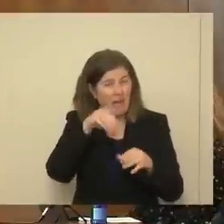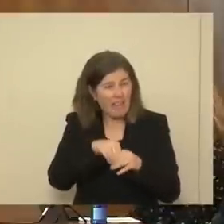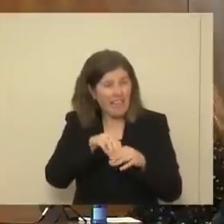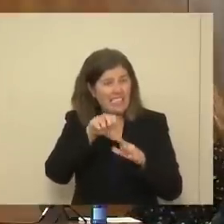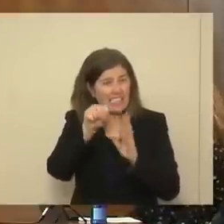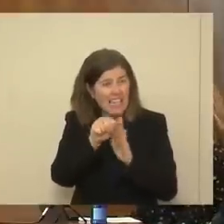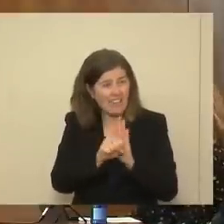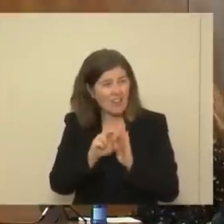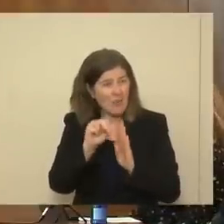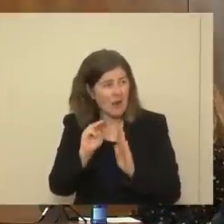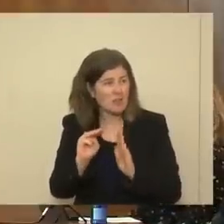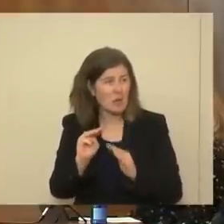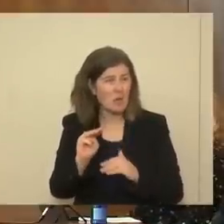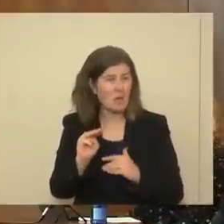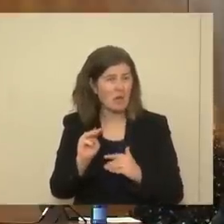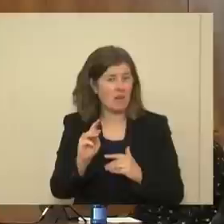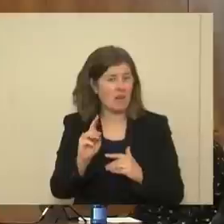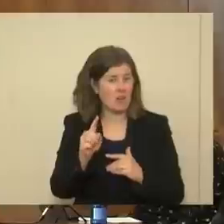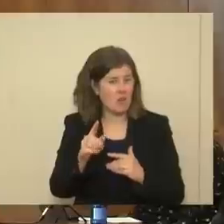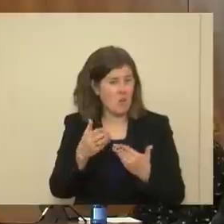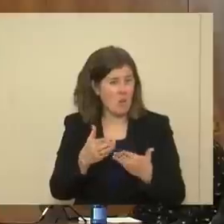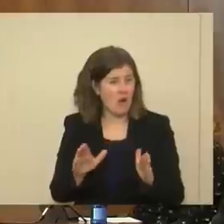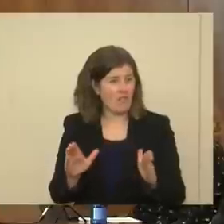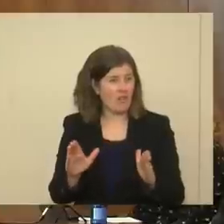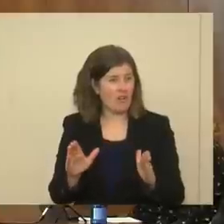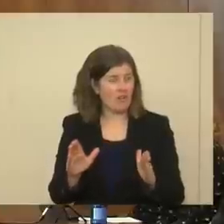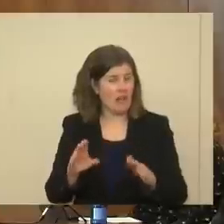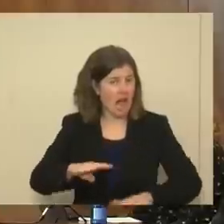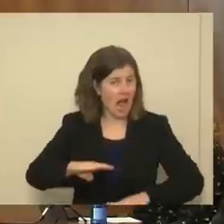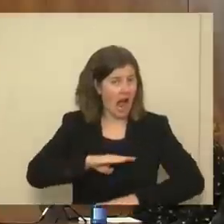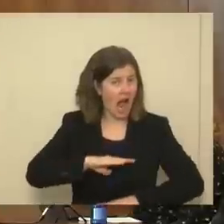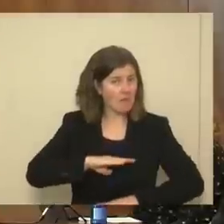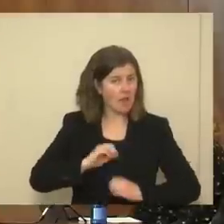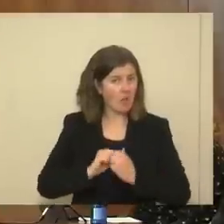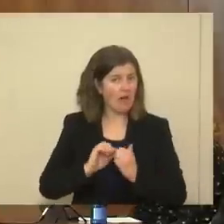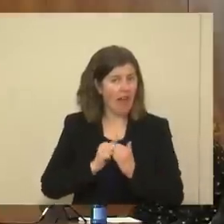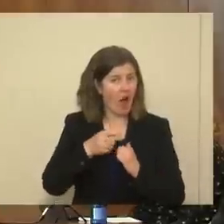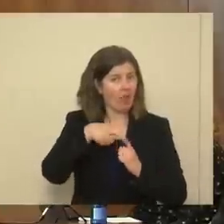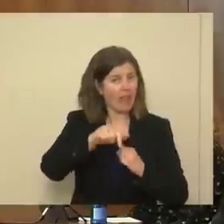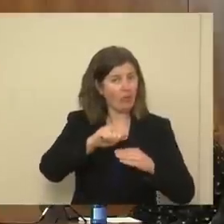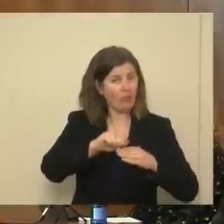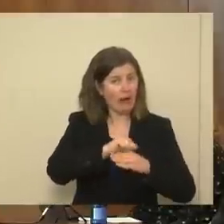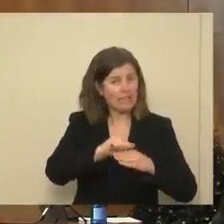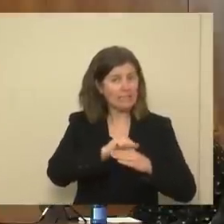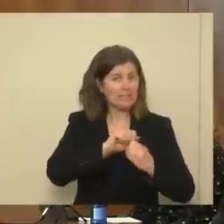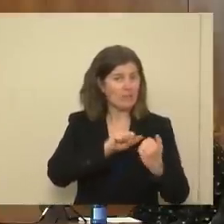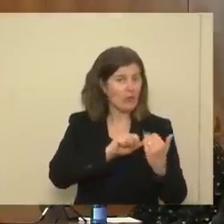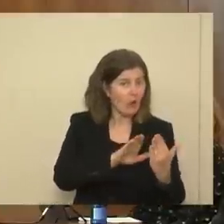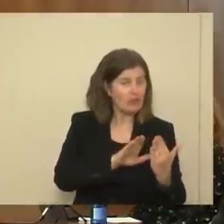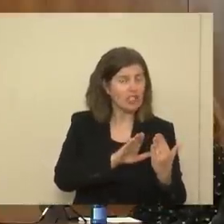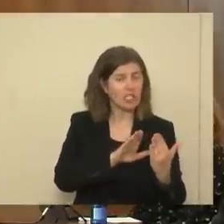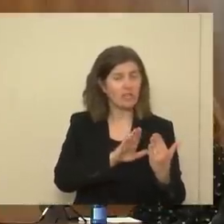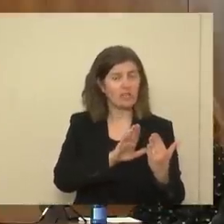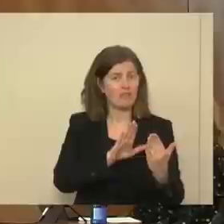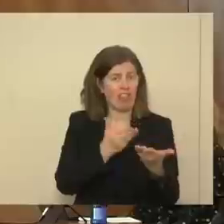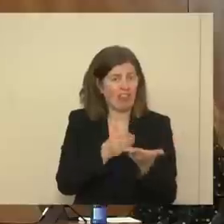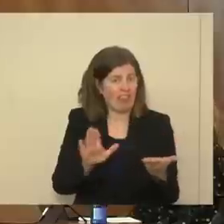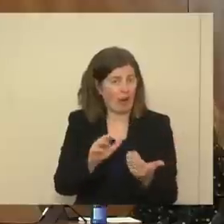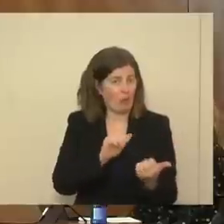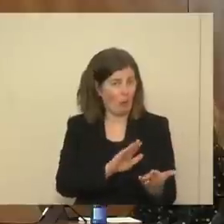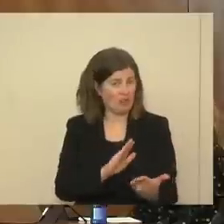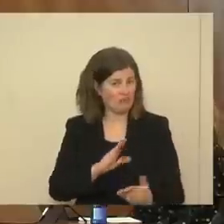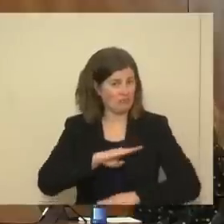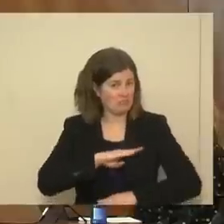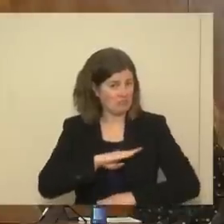of New Mexico? And are you overall pleased with the way that they are practicing and handling things right now?